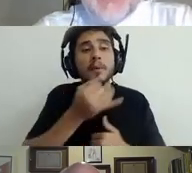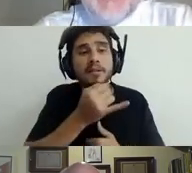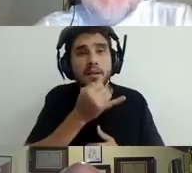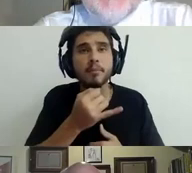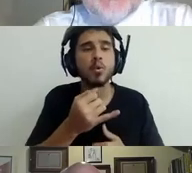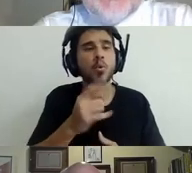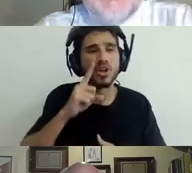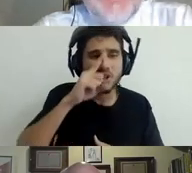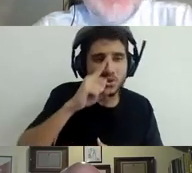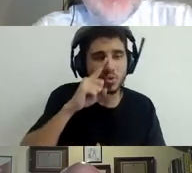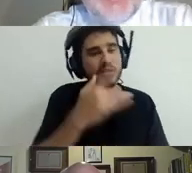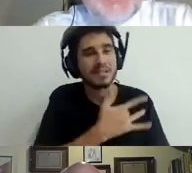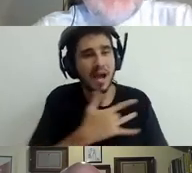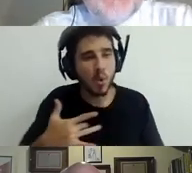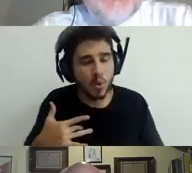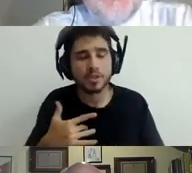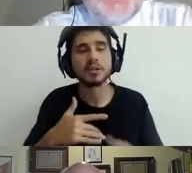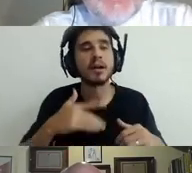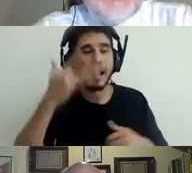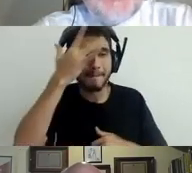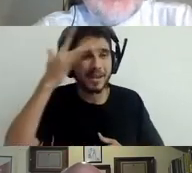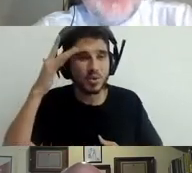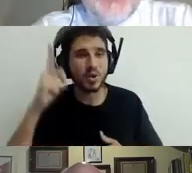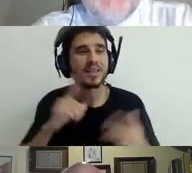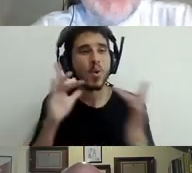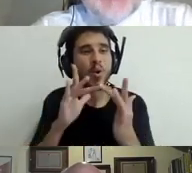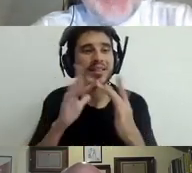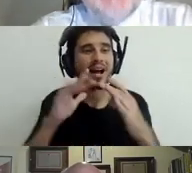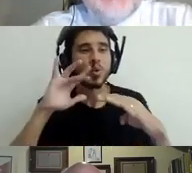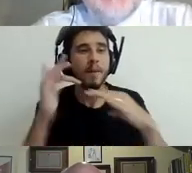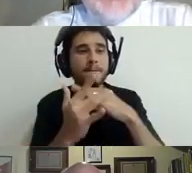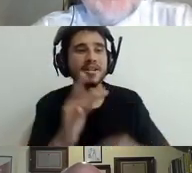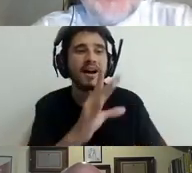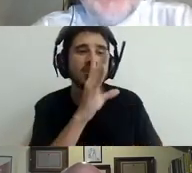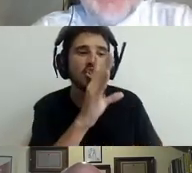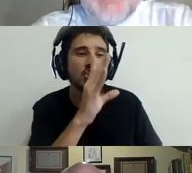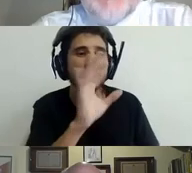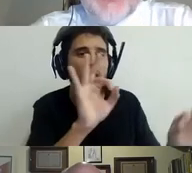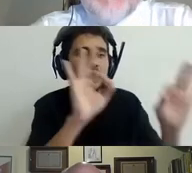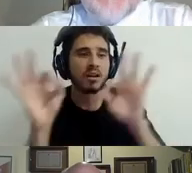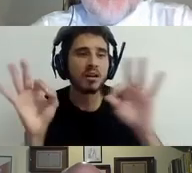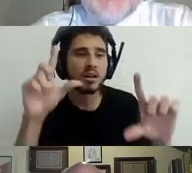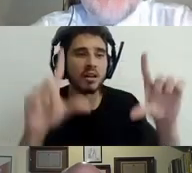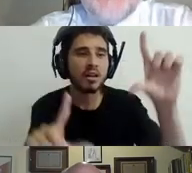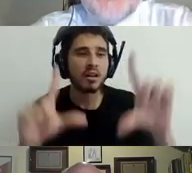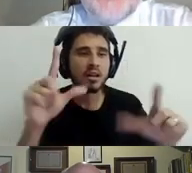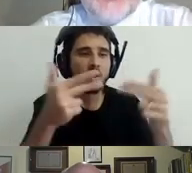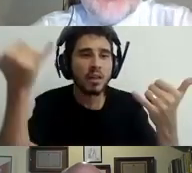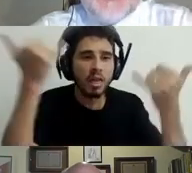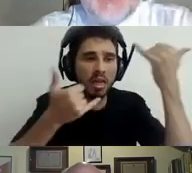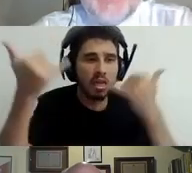media and through all kinds of communications about how to adjust your behavior. If you don't